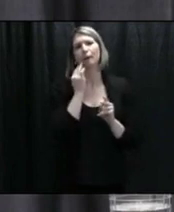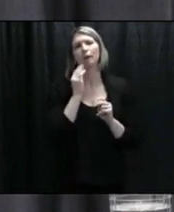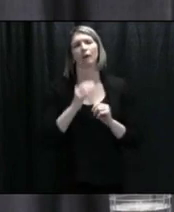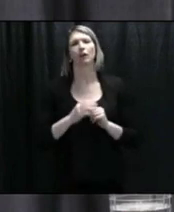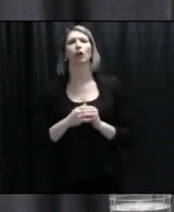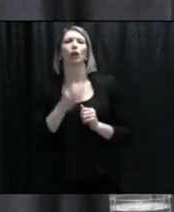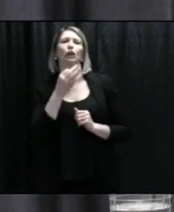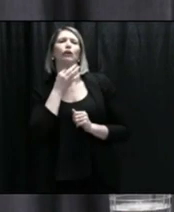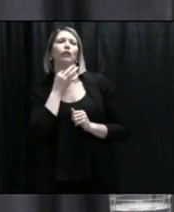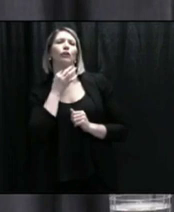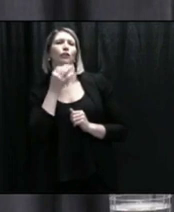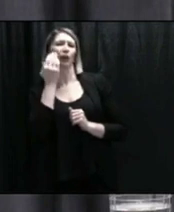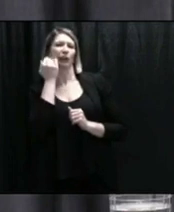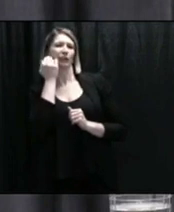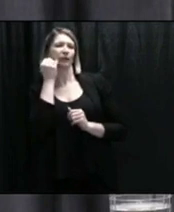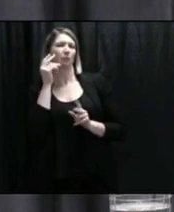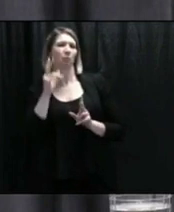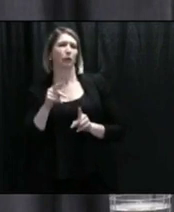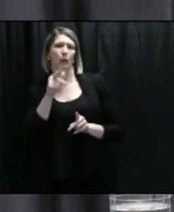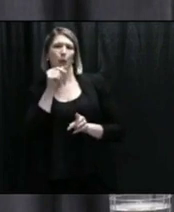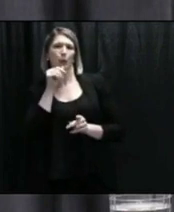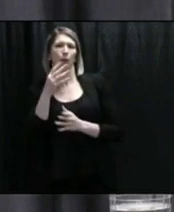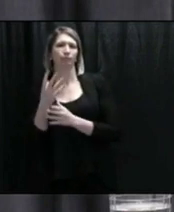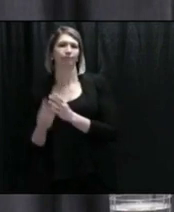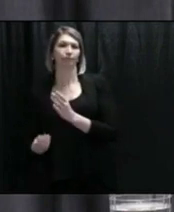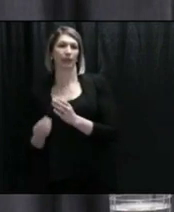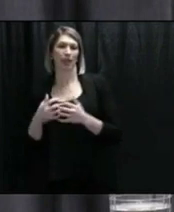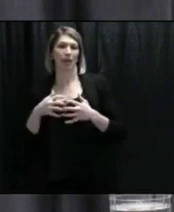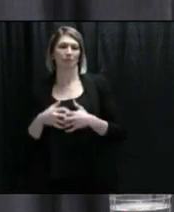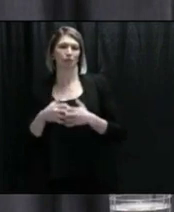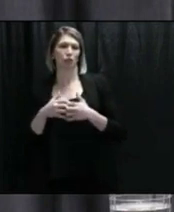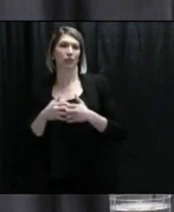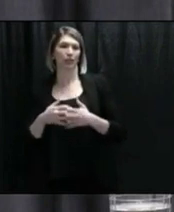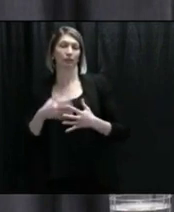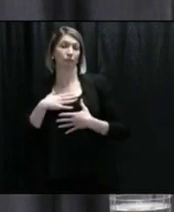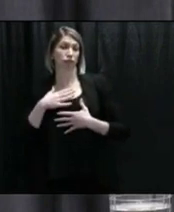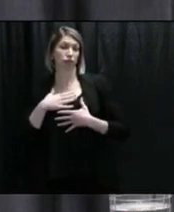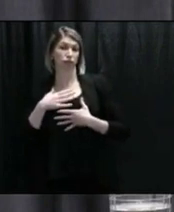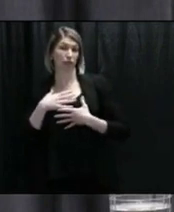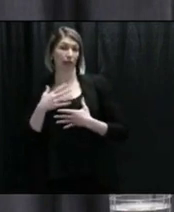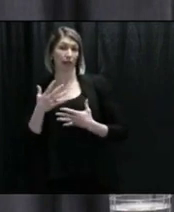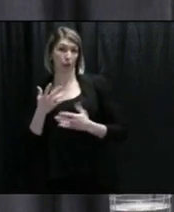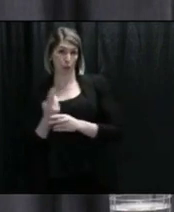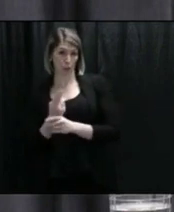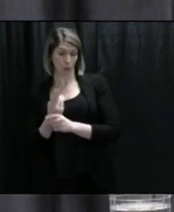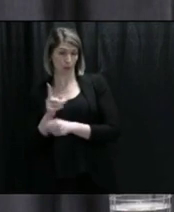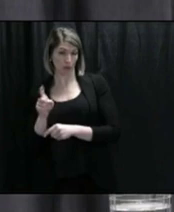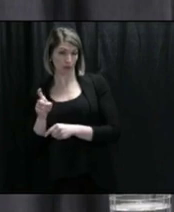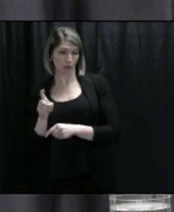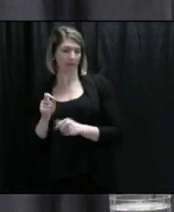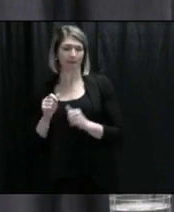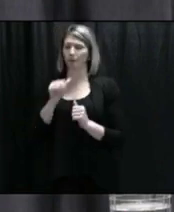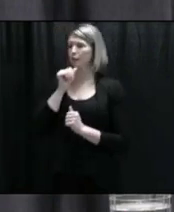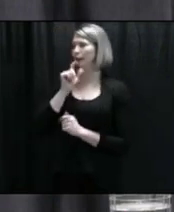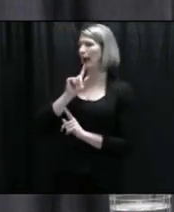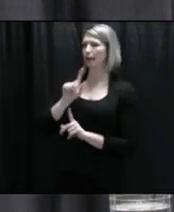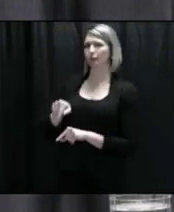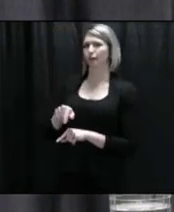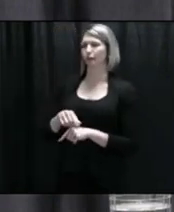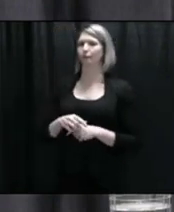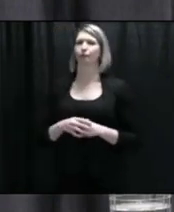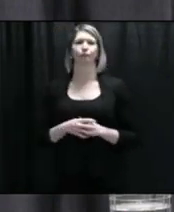ventilator? I'm not going to answer that question. Okay, then. Can we get an update on any RNC investigations,